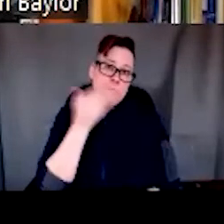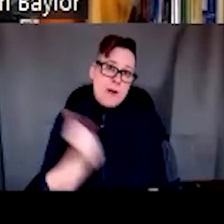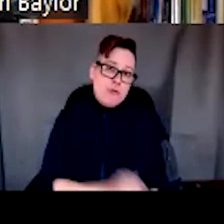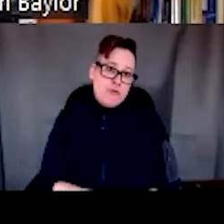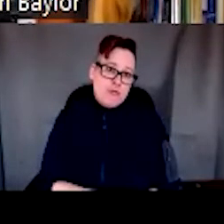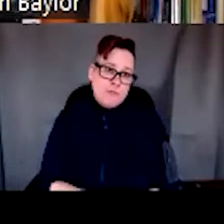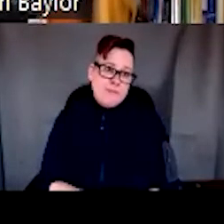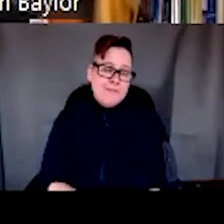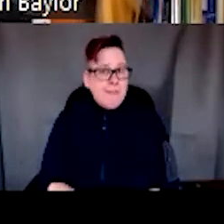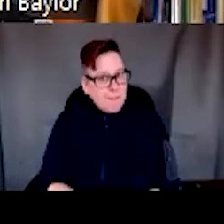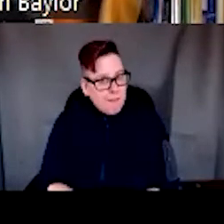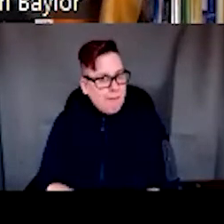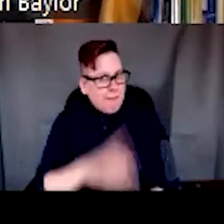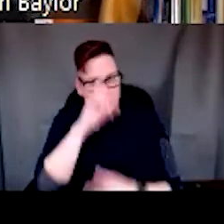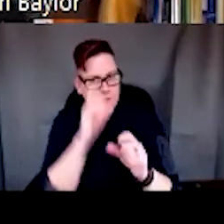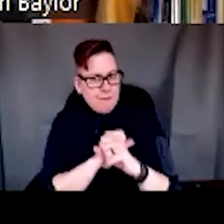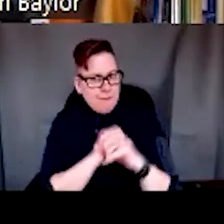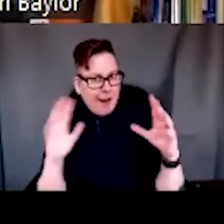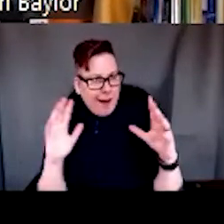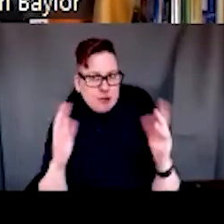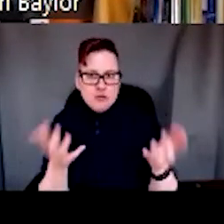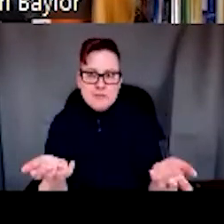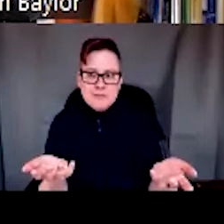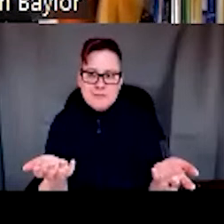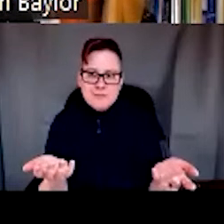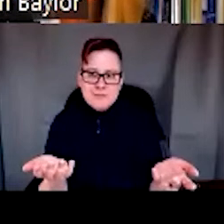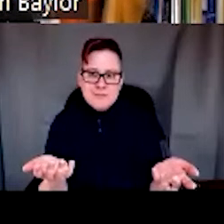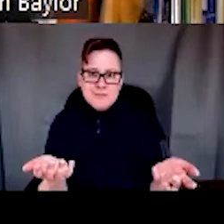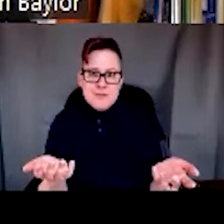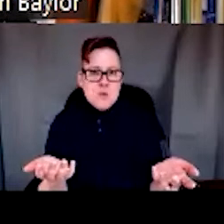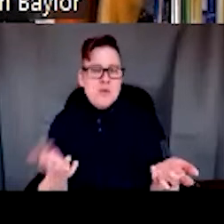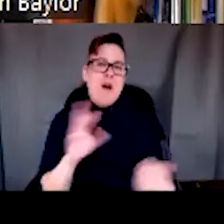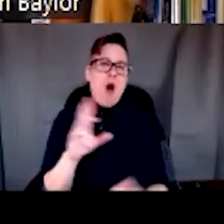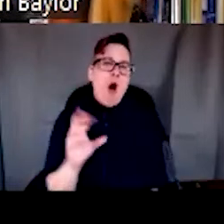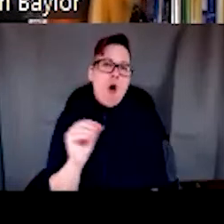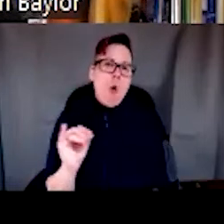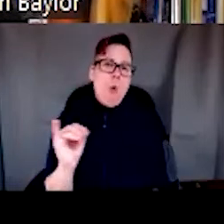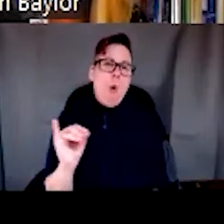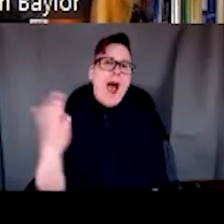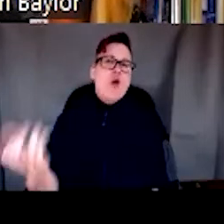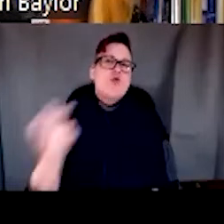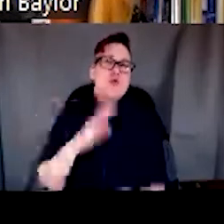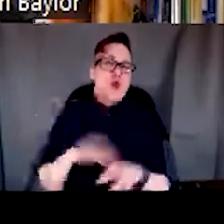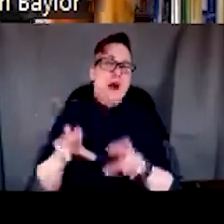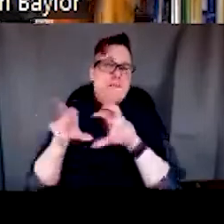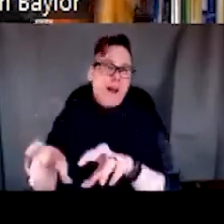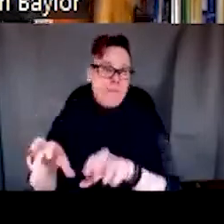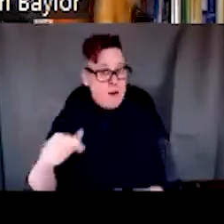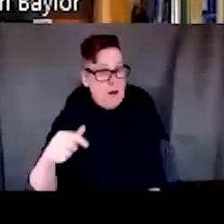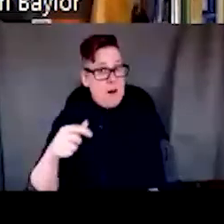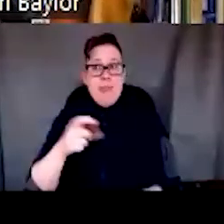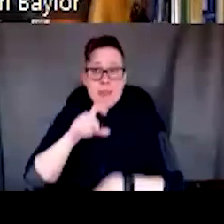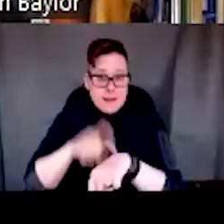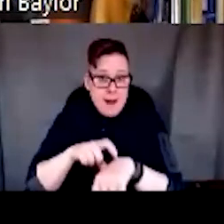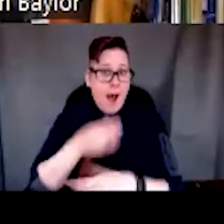So imagine, you know, the, the, the, the on investment, you know, have, have I recouped the time and